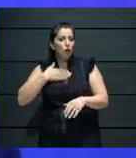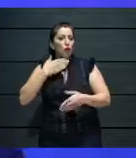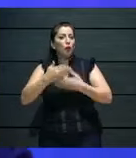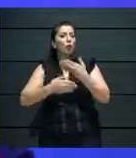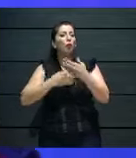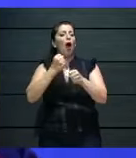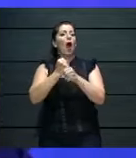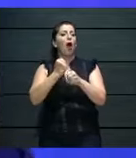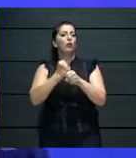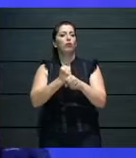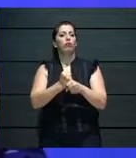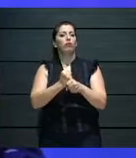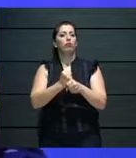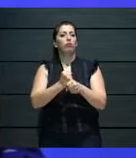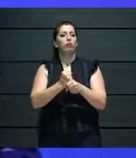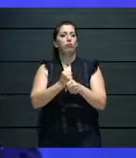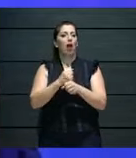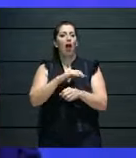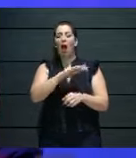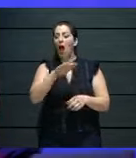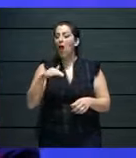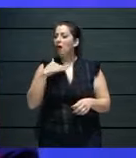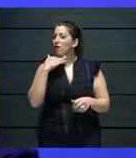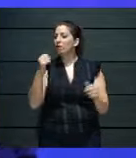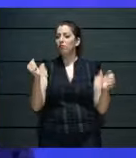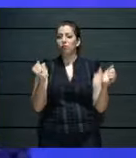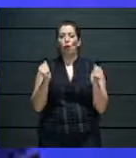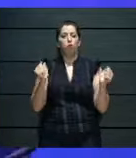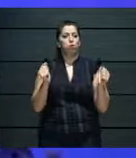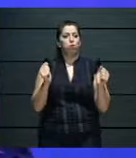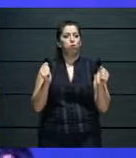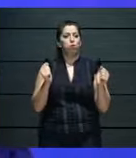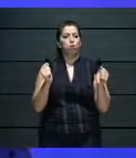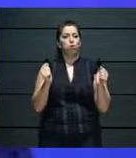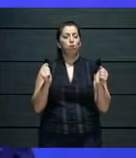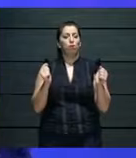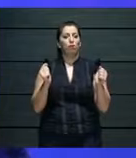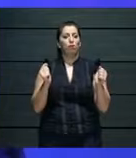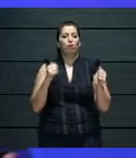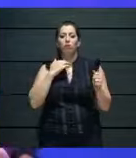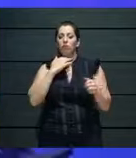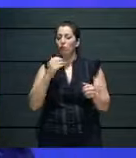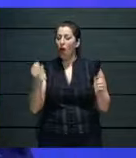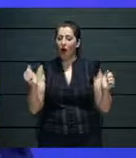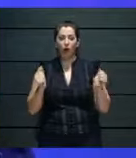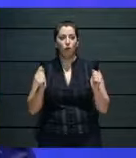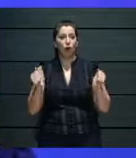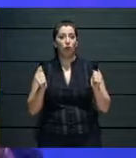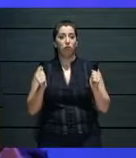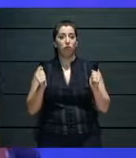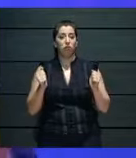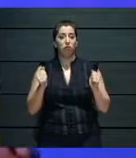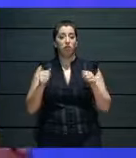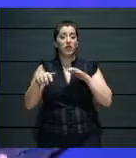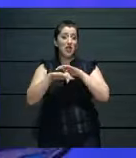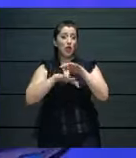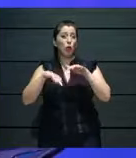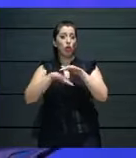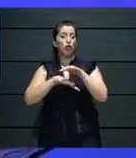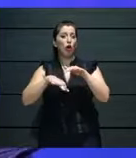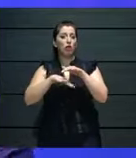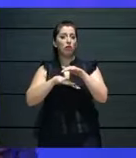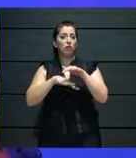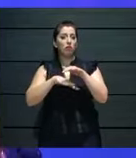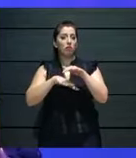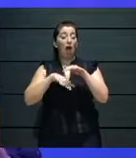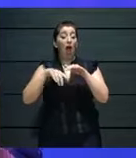we're not afraid of this situation. We're facing it. And facing it very strongly. Exactly.